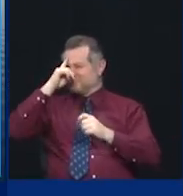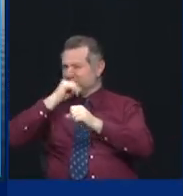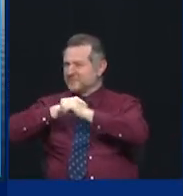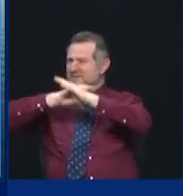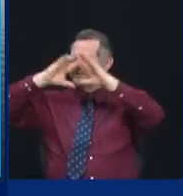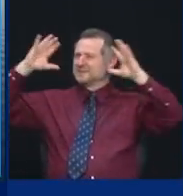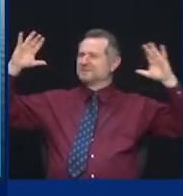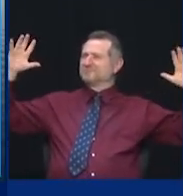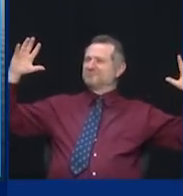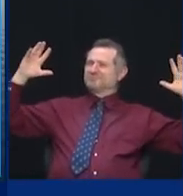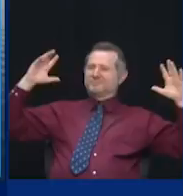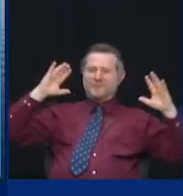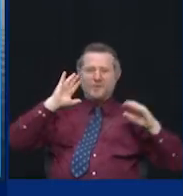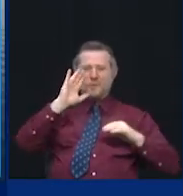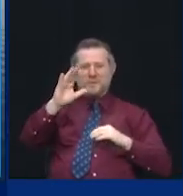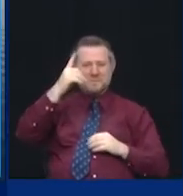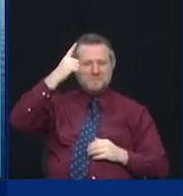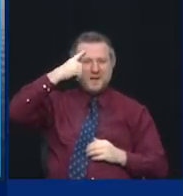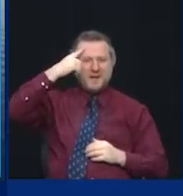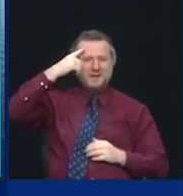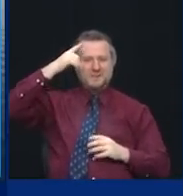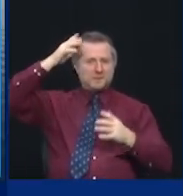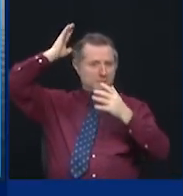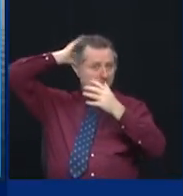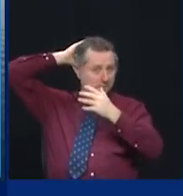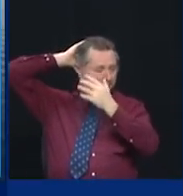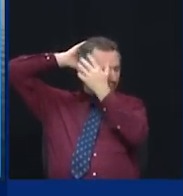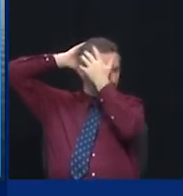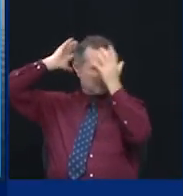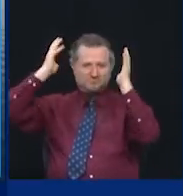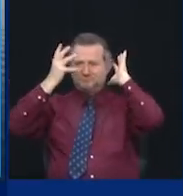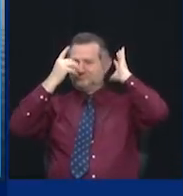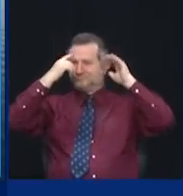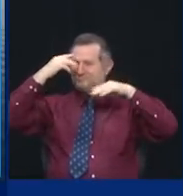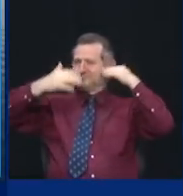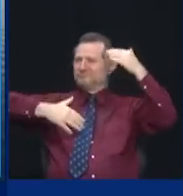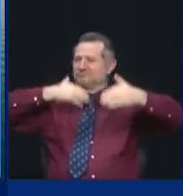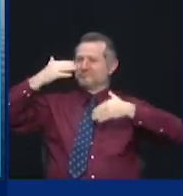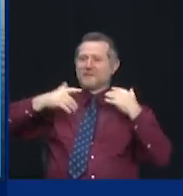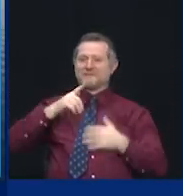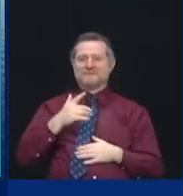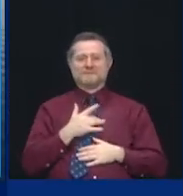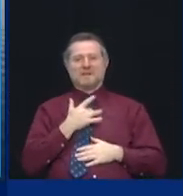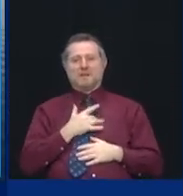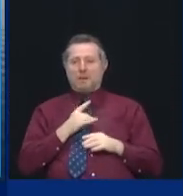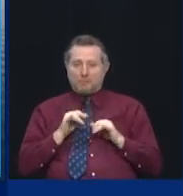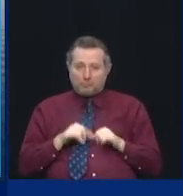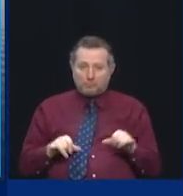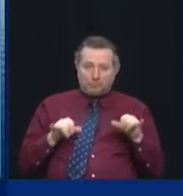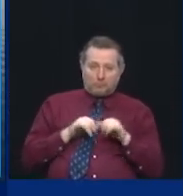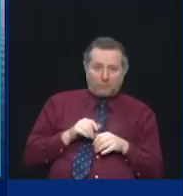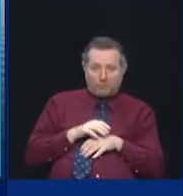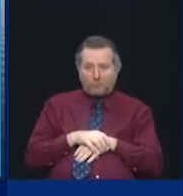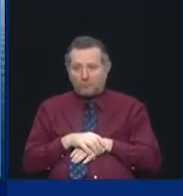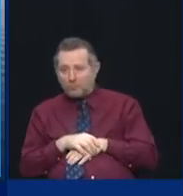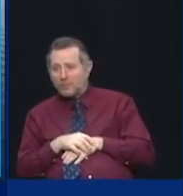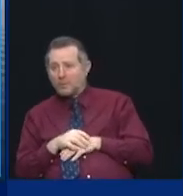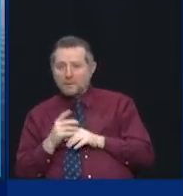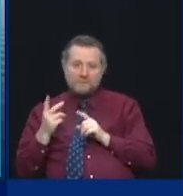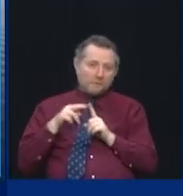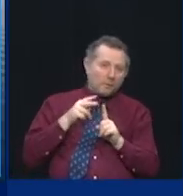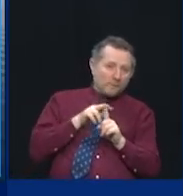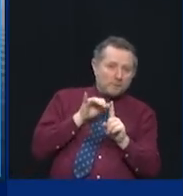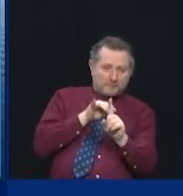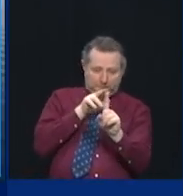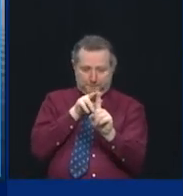head to a different place. Don't be limited by your old view of, well, this is